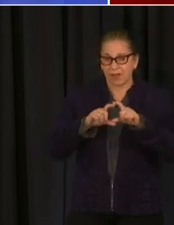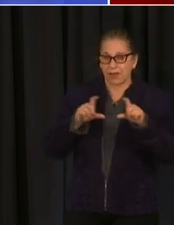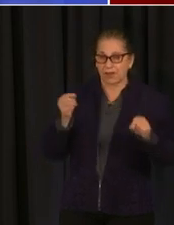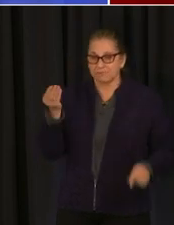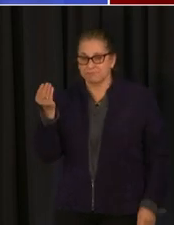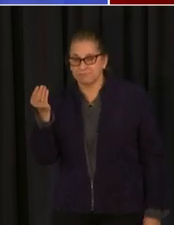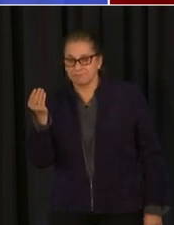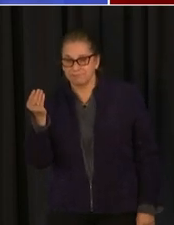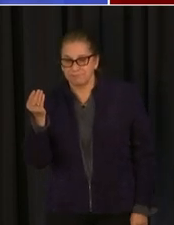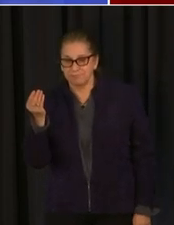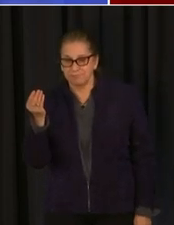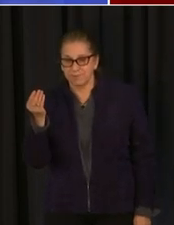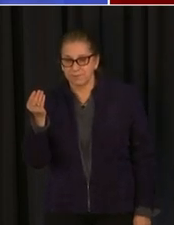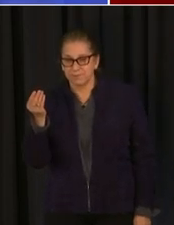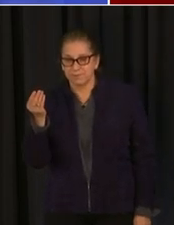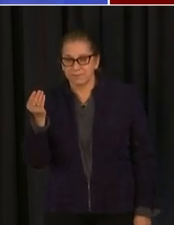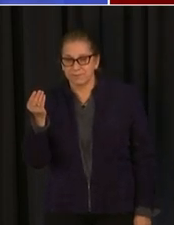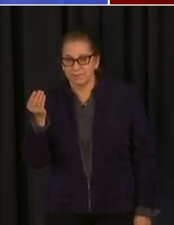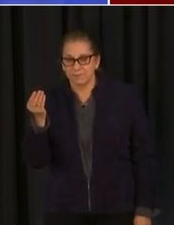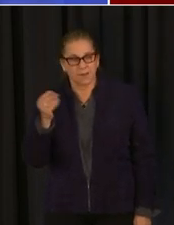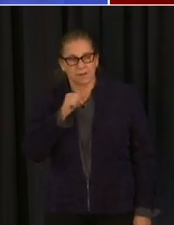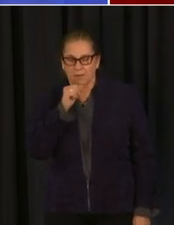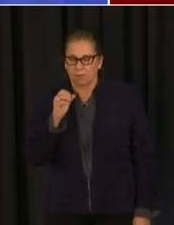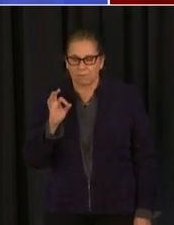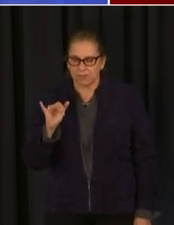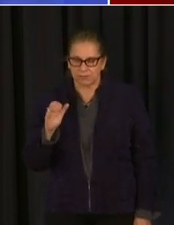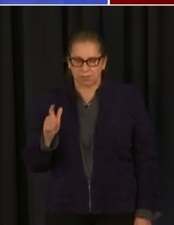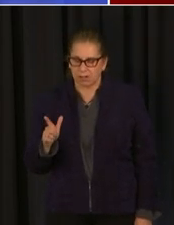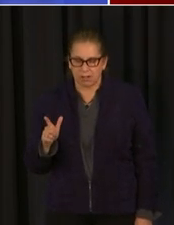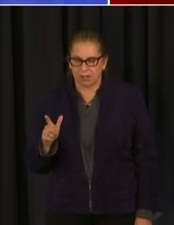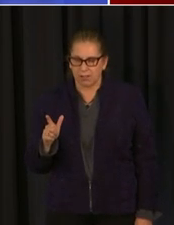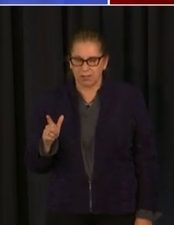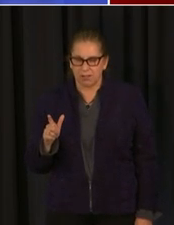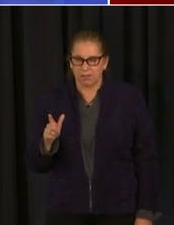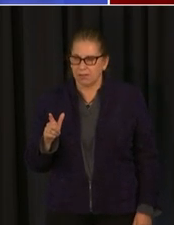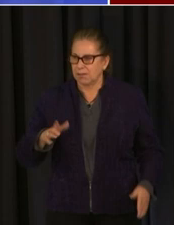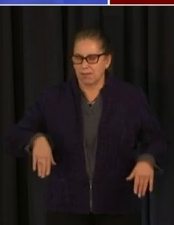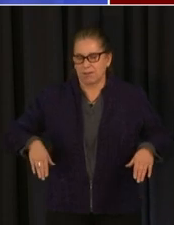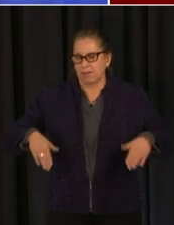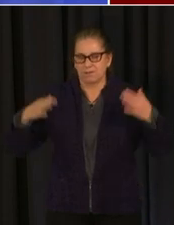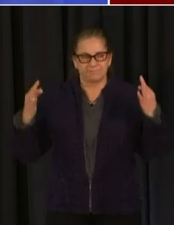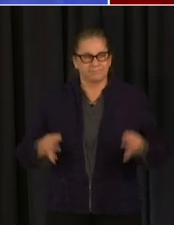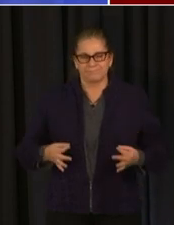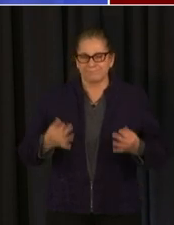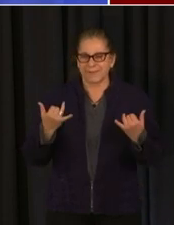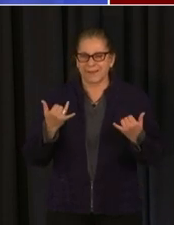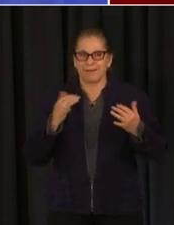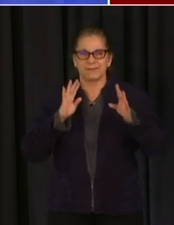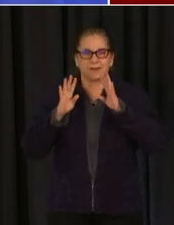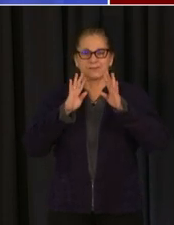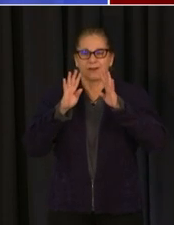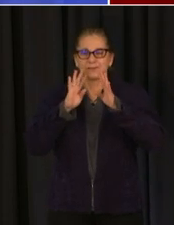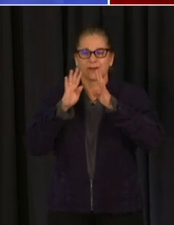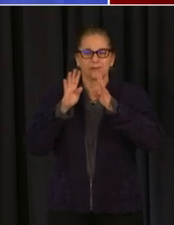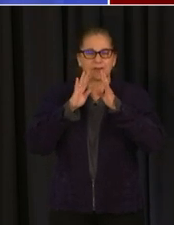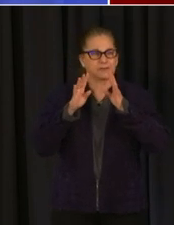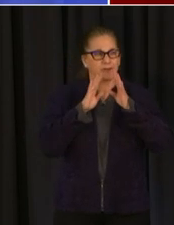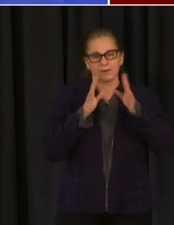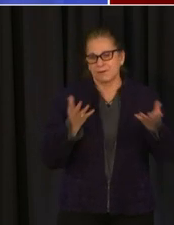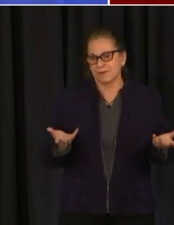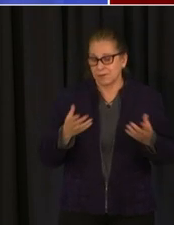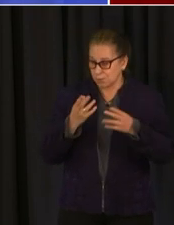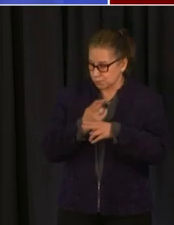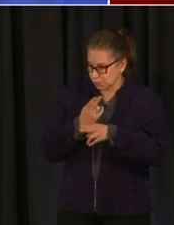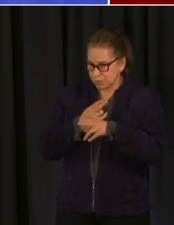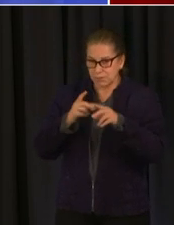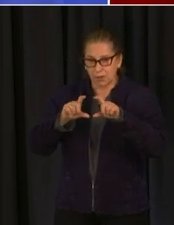a uh official um if you will a way to determine if a vaccination card is